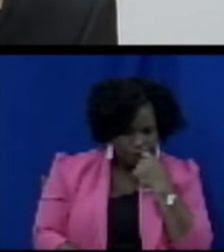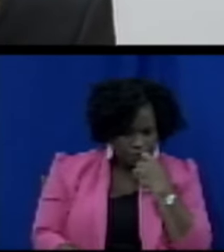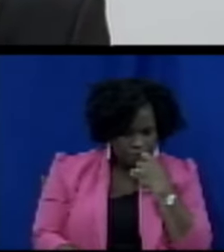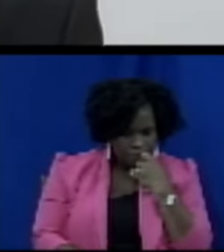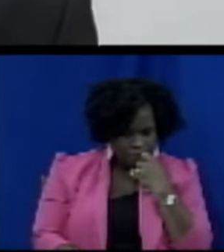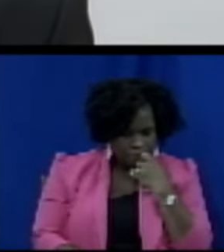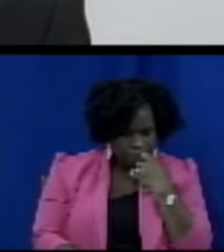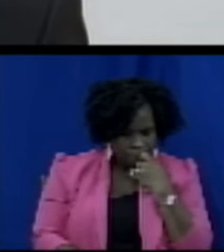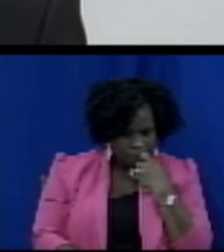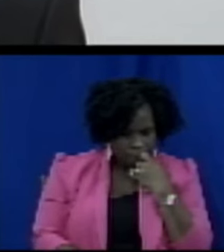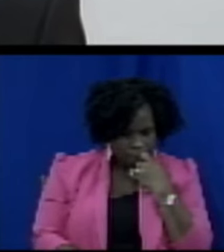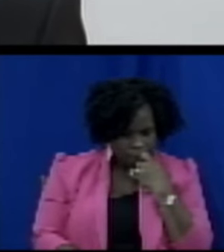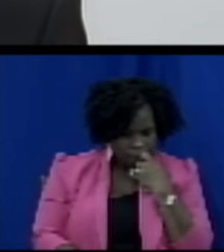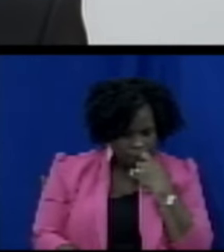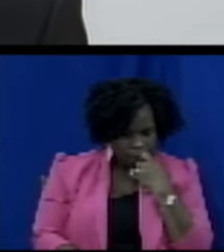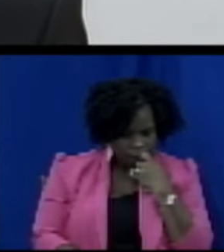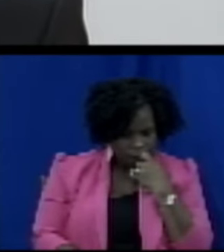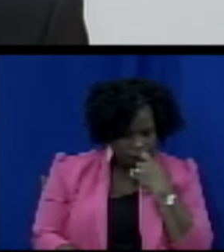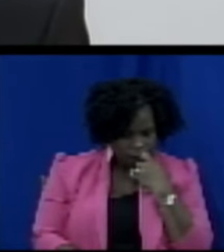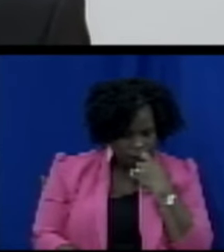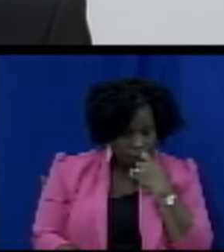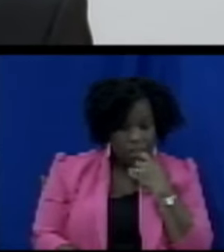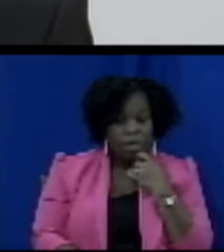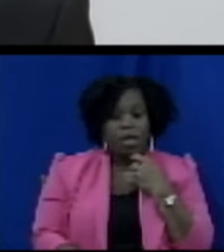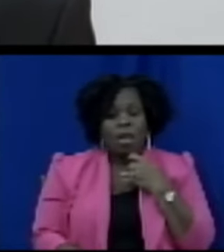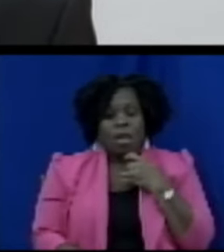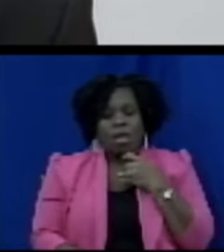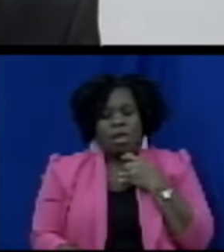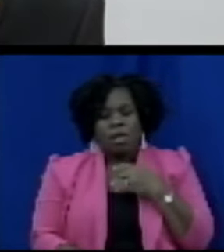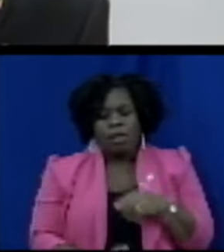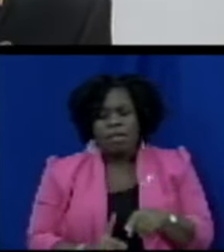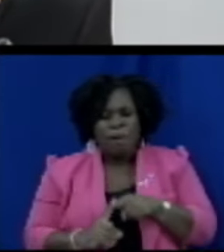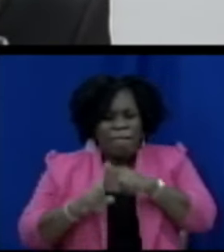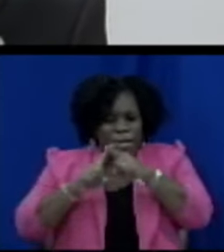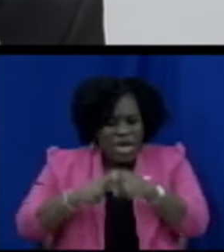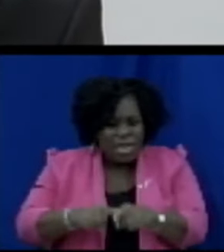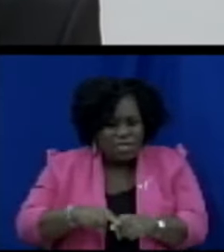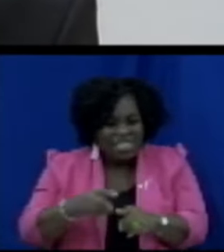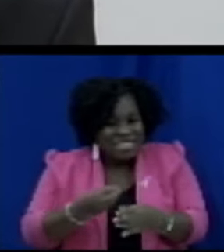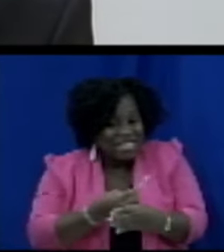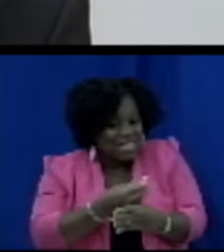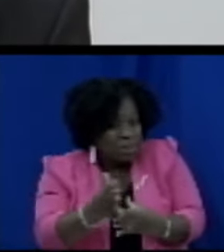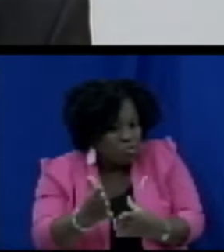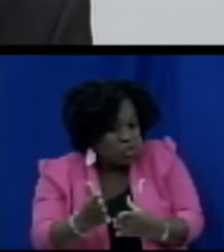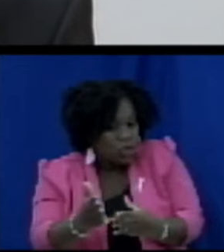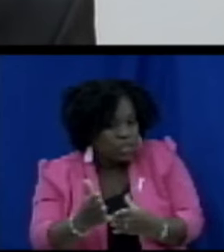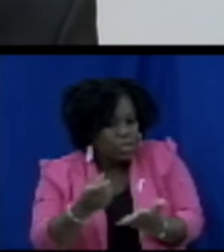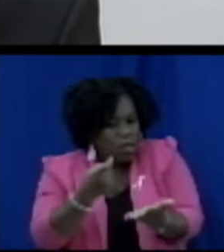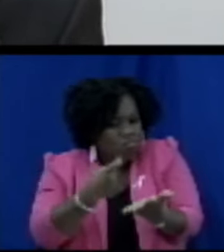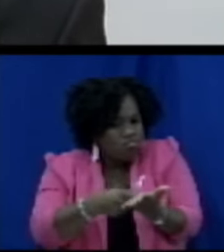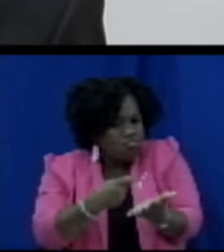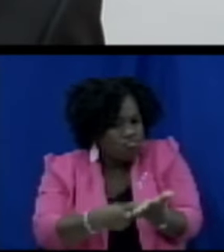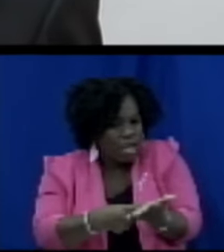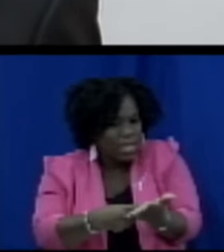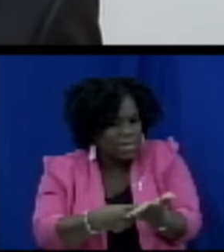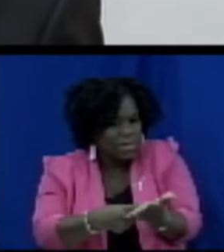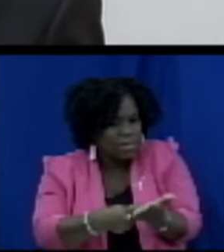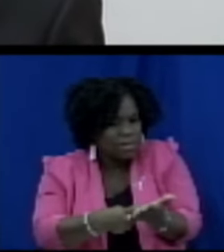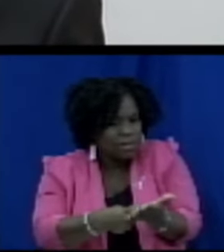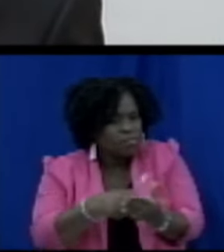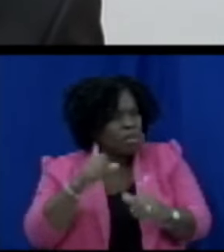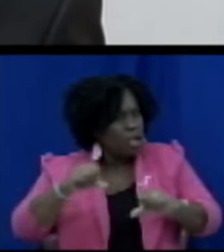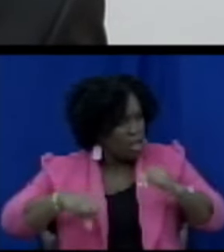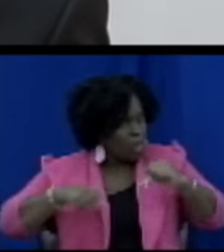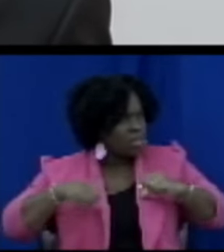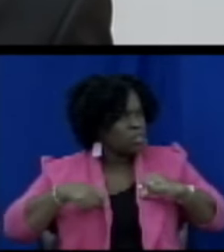based on this distribution and price of goods act I want to just touch a number of